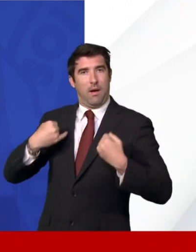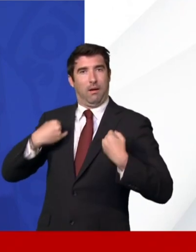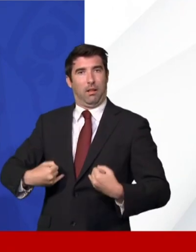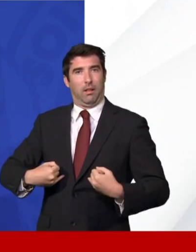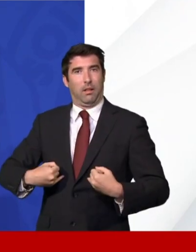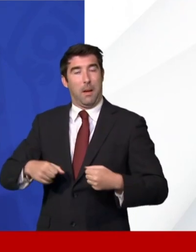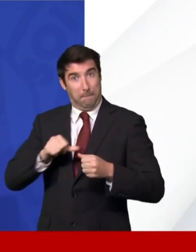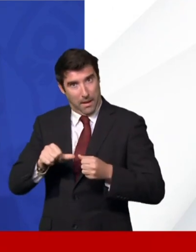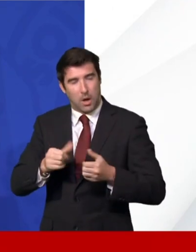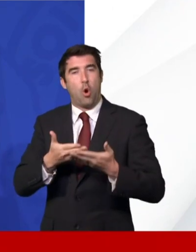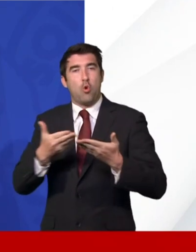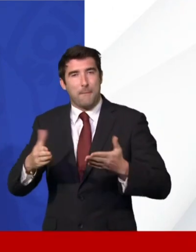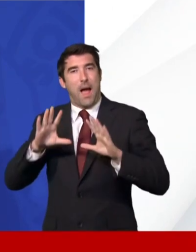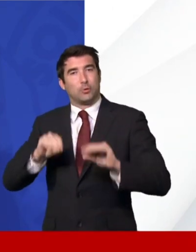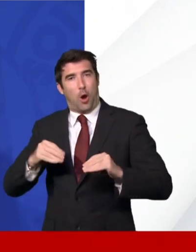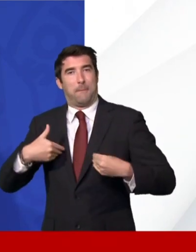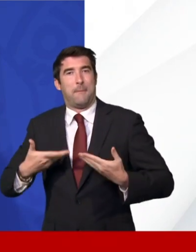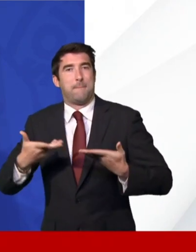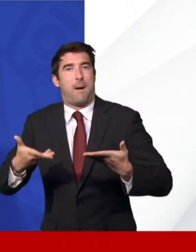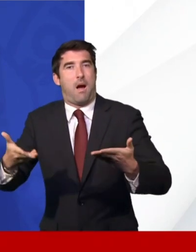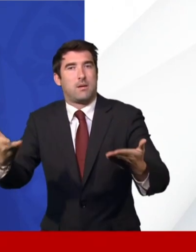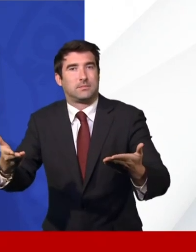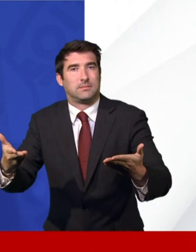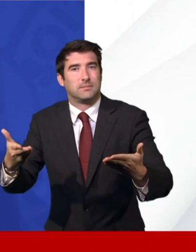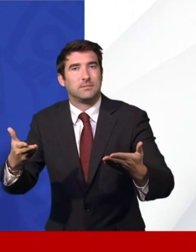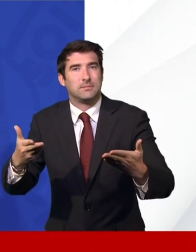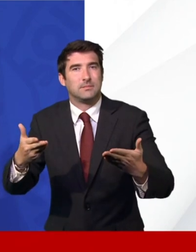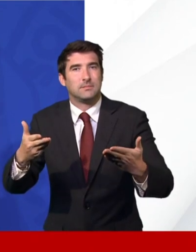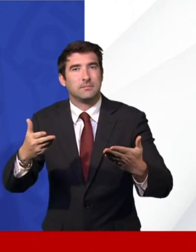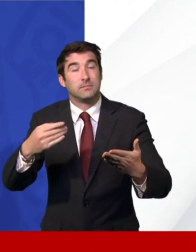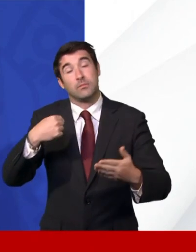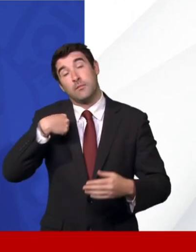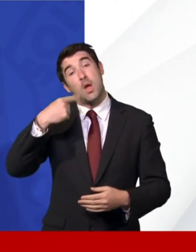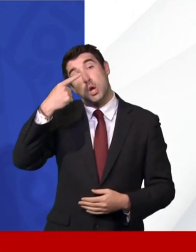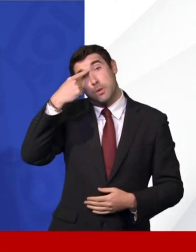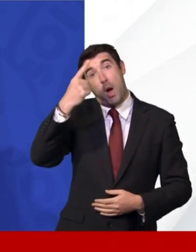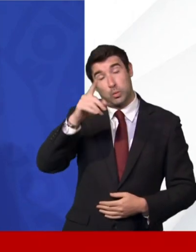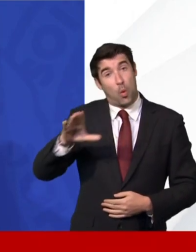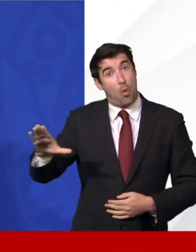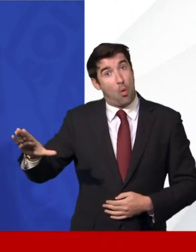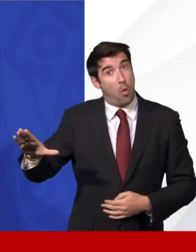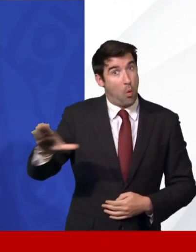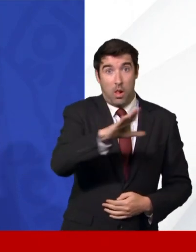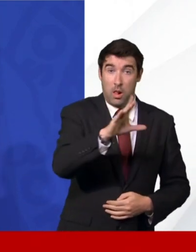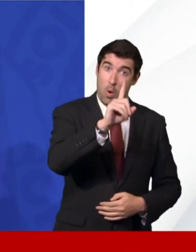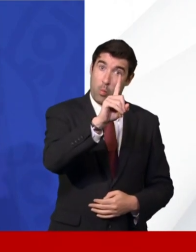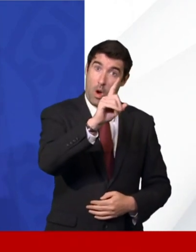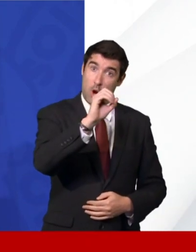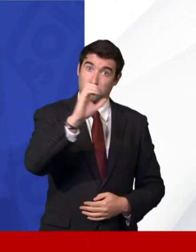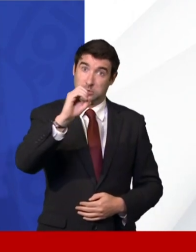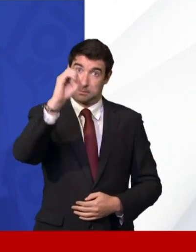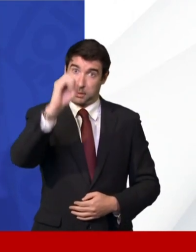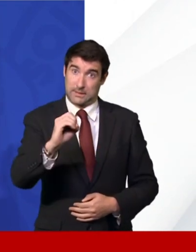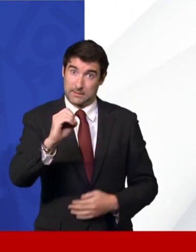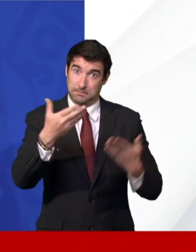let's say, everybody, if everybody over the 18 had taken up the vaccine, then of course anybody who caught it would be double vaccinated.